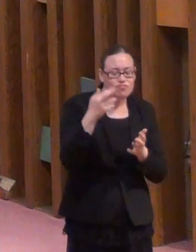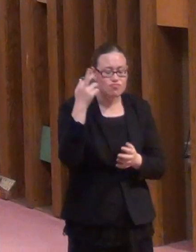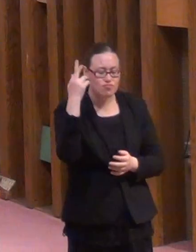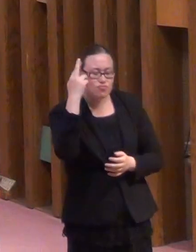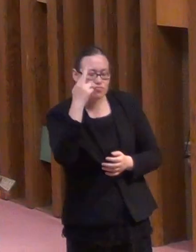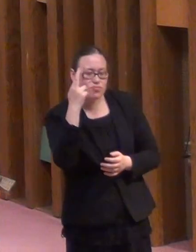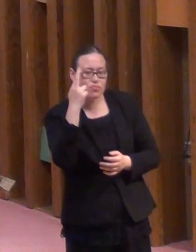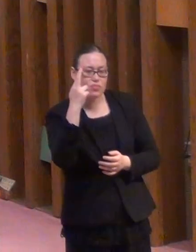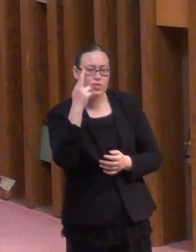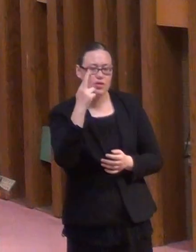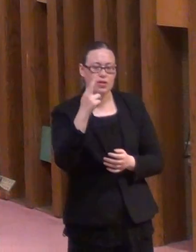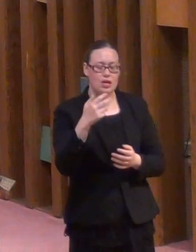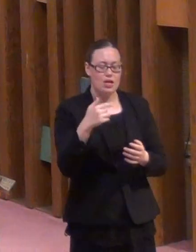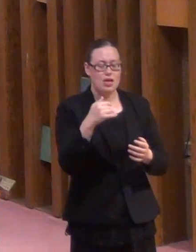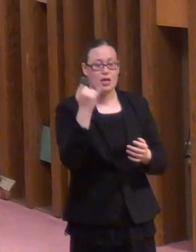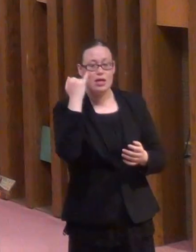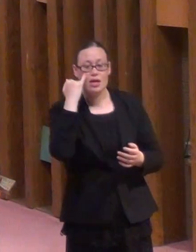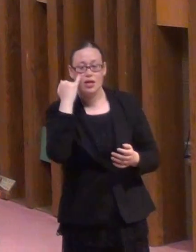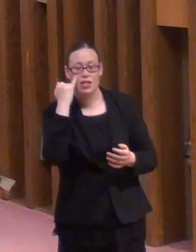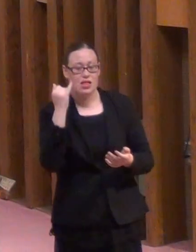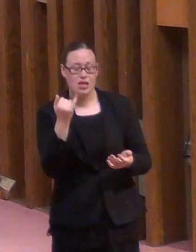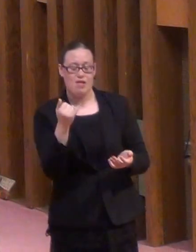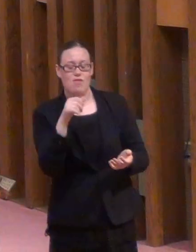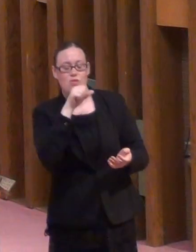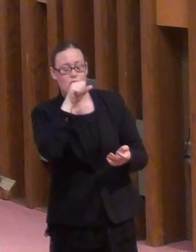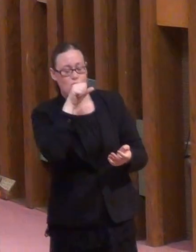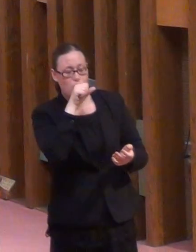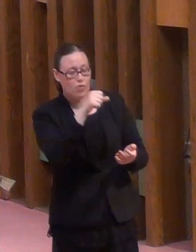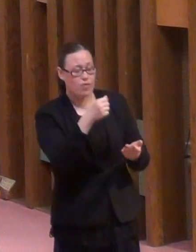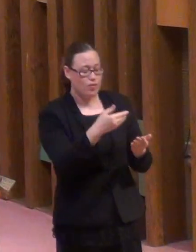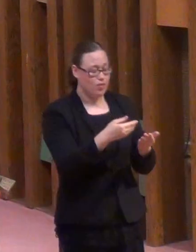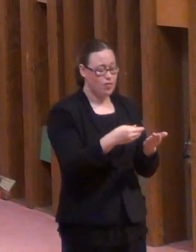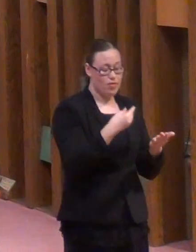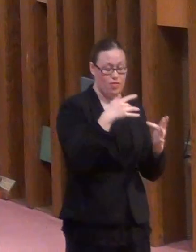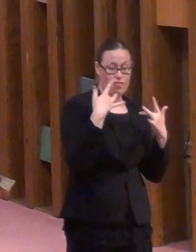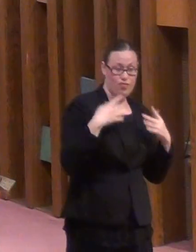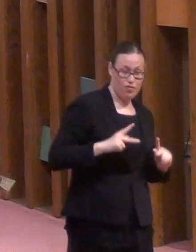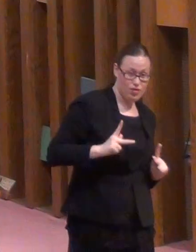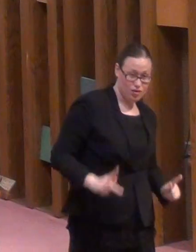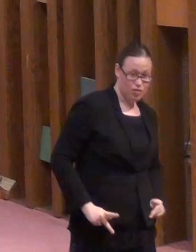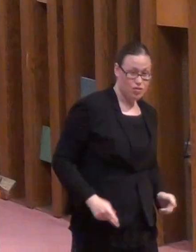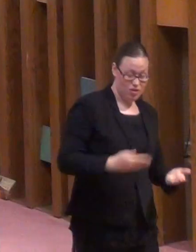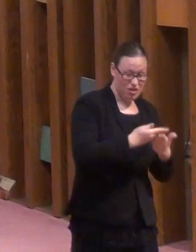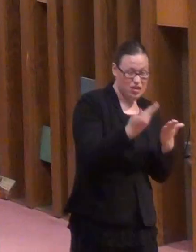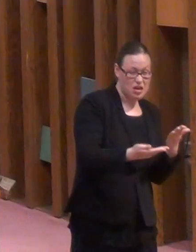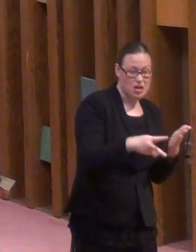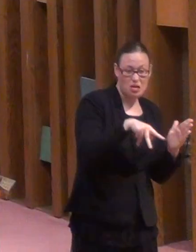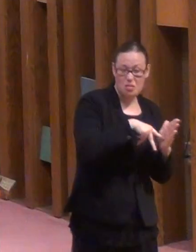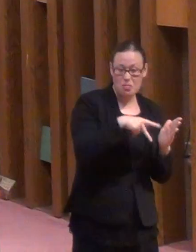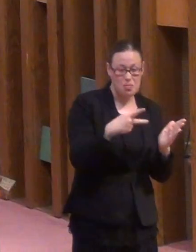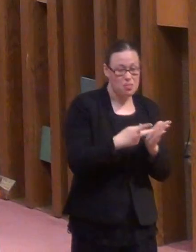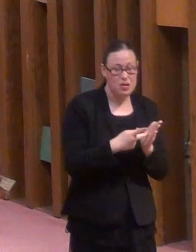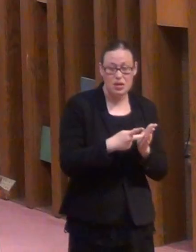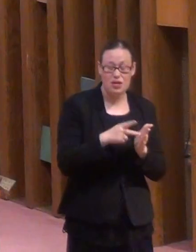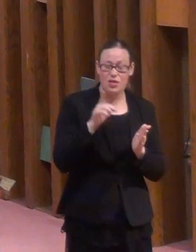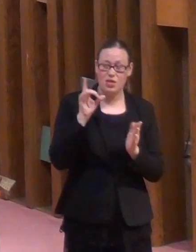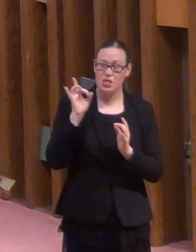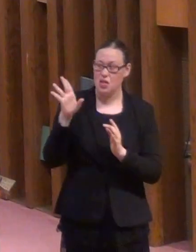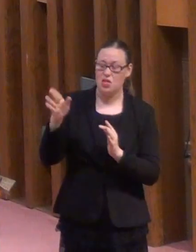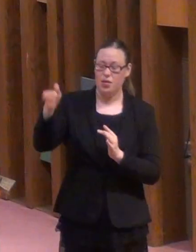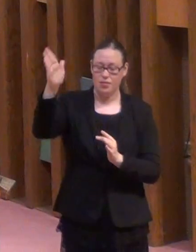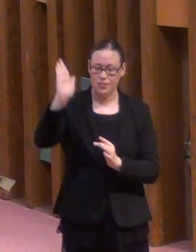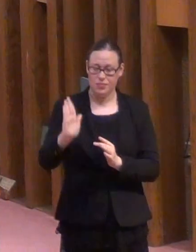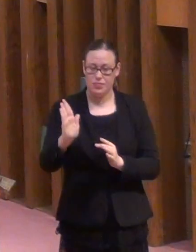Loving material things is hating God. There's no fence here,